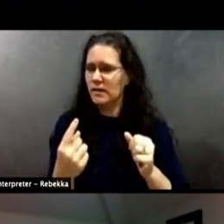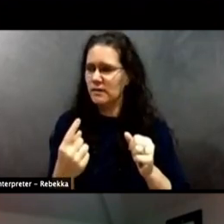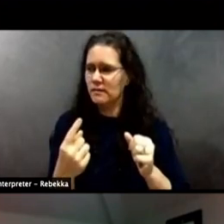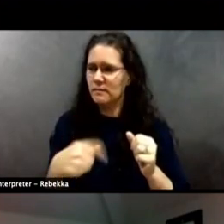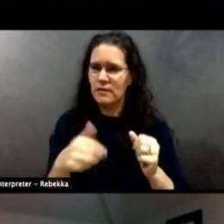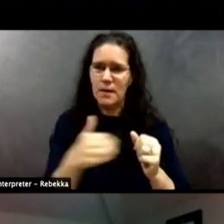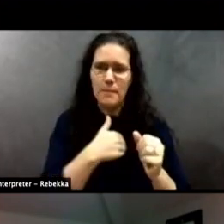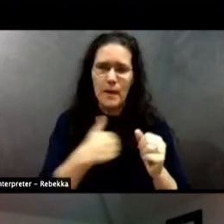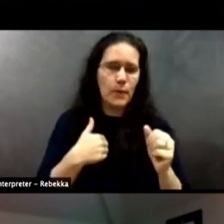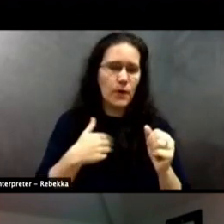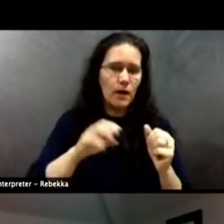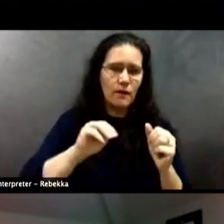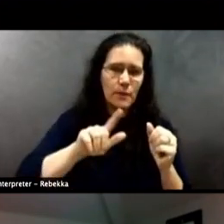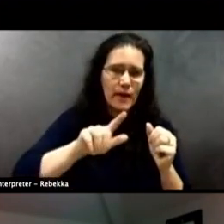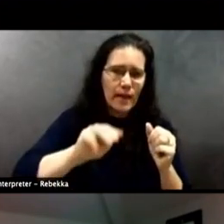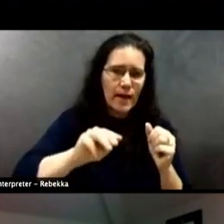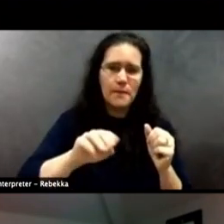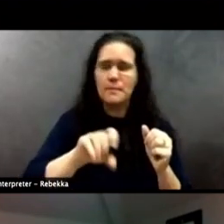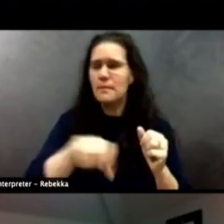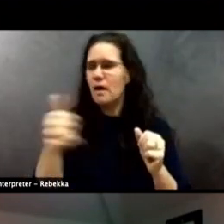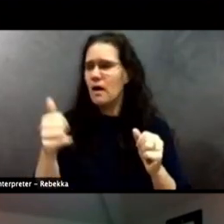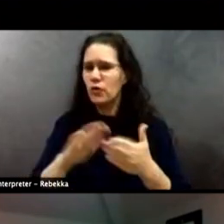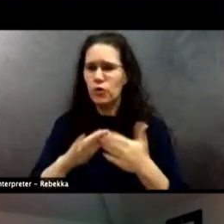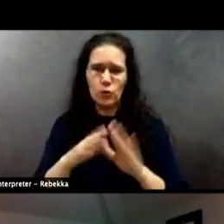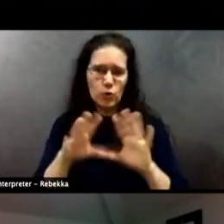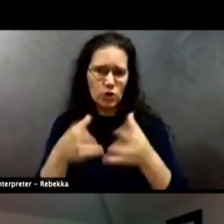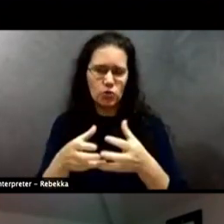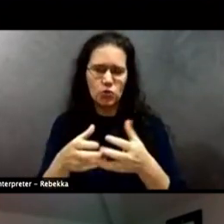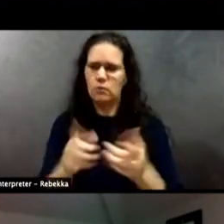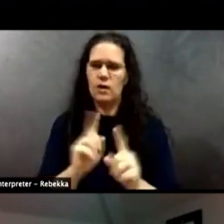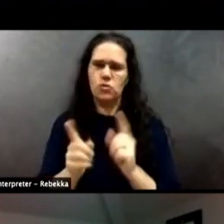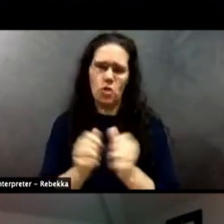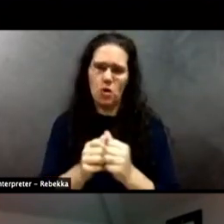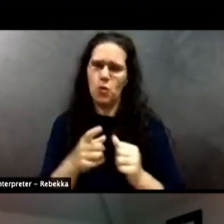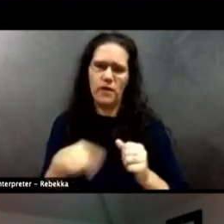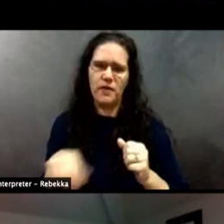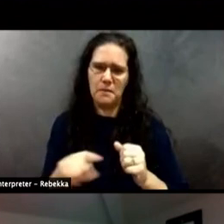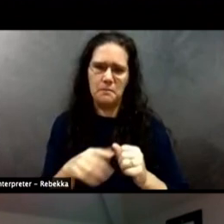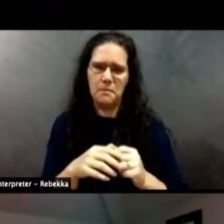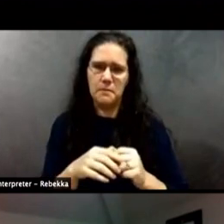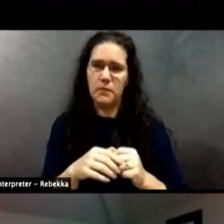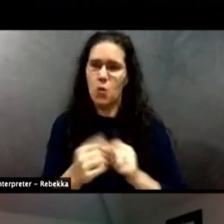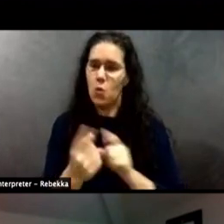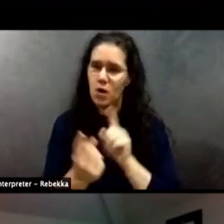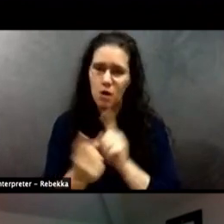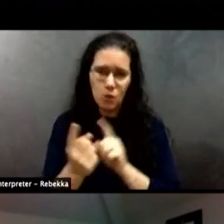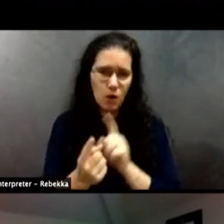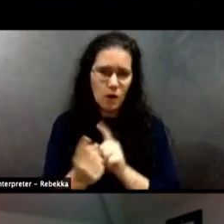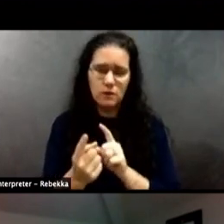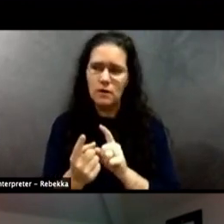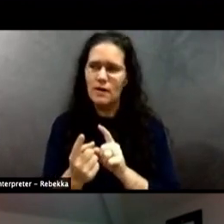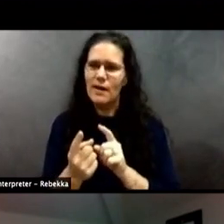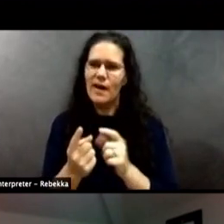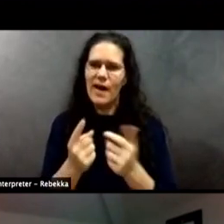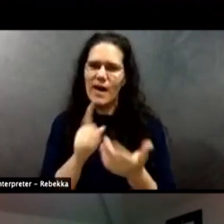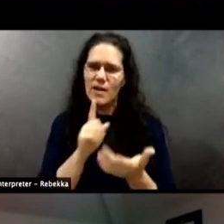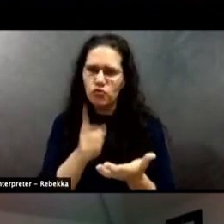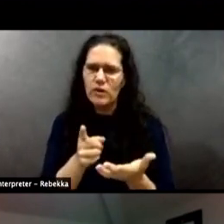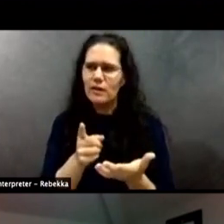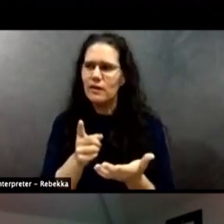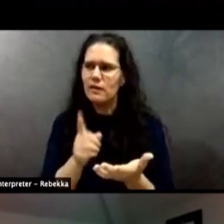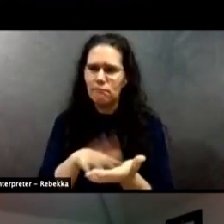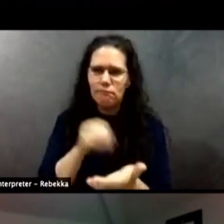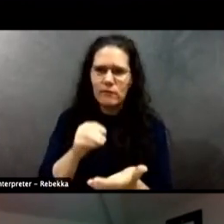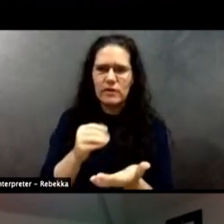BLM or other community groups and talk to them one-on-one and get to really know each